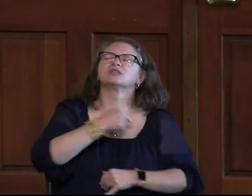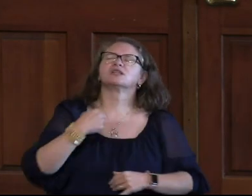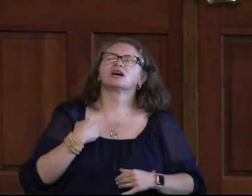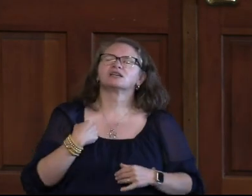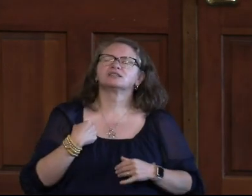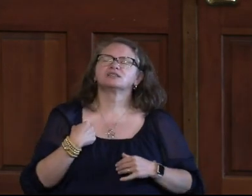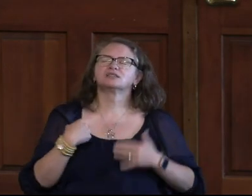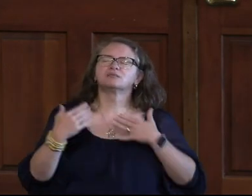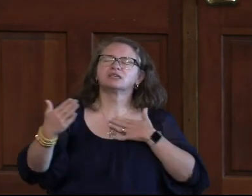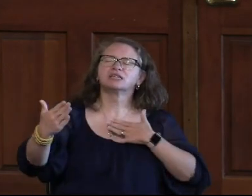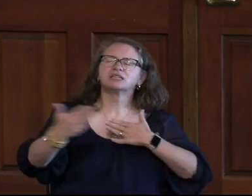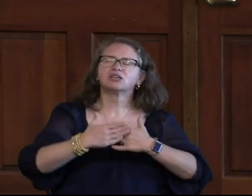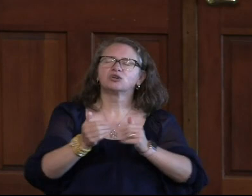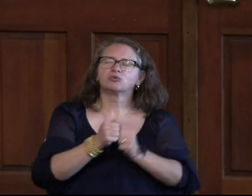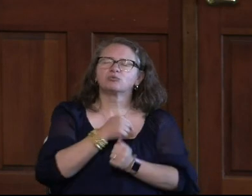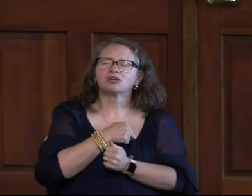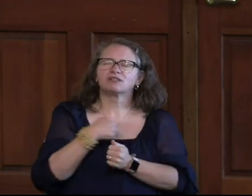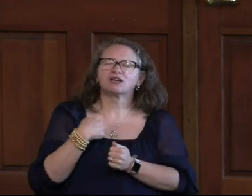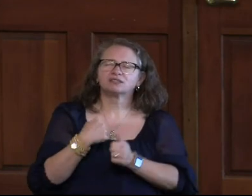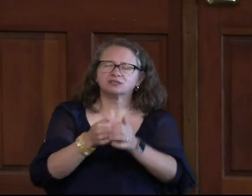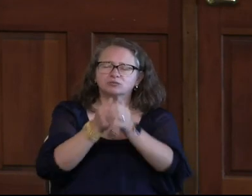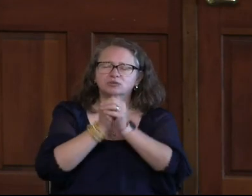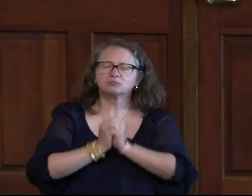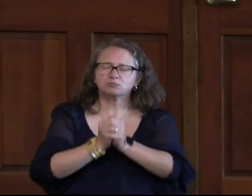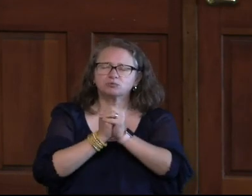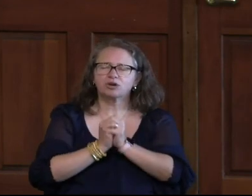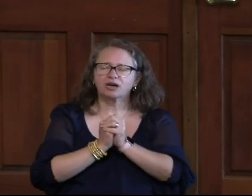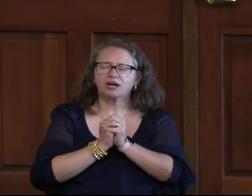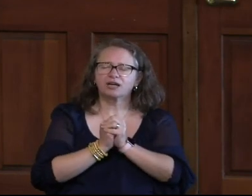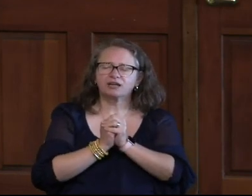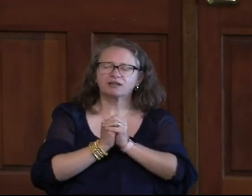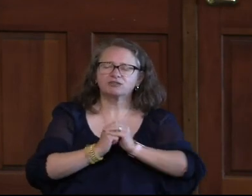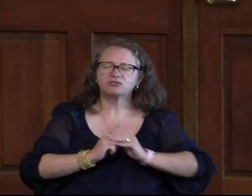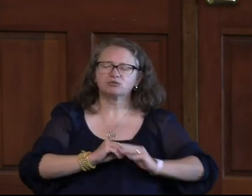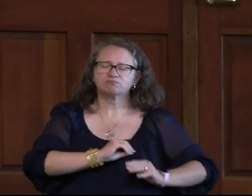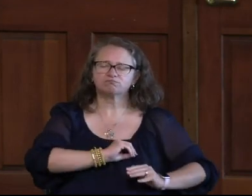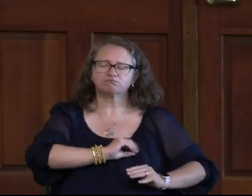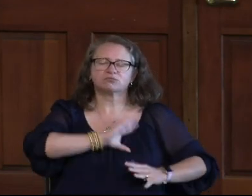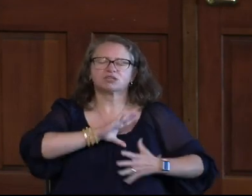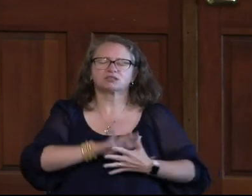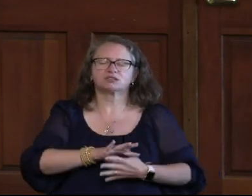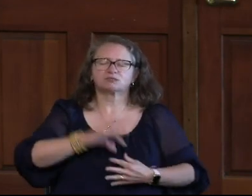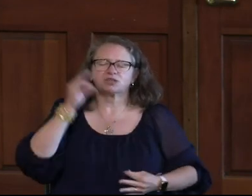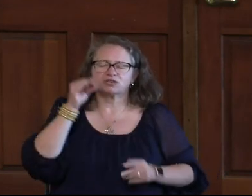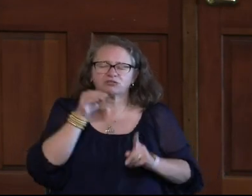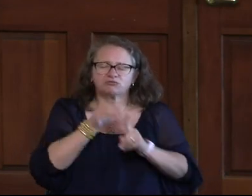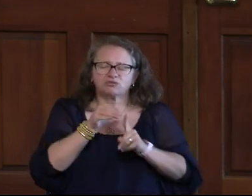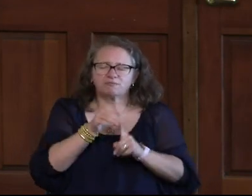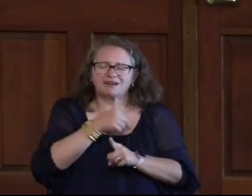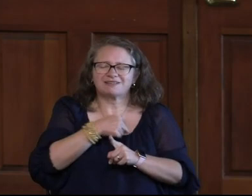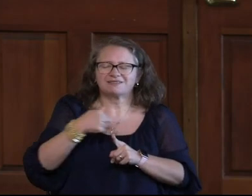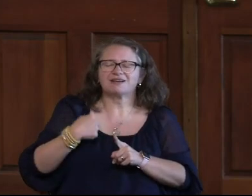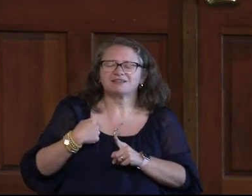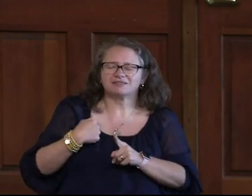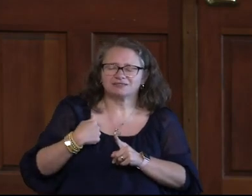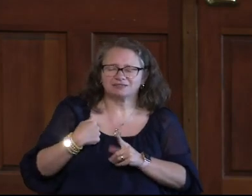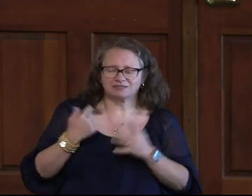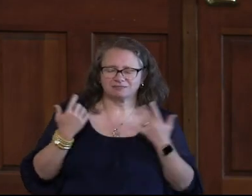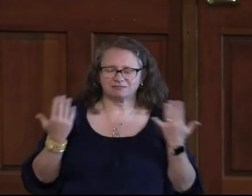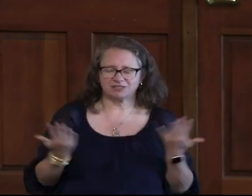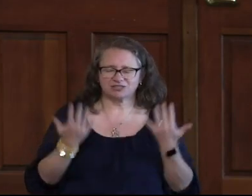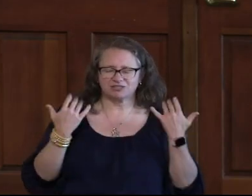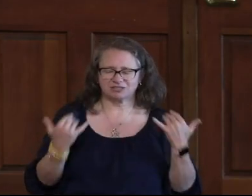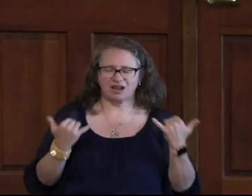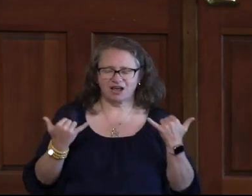and coming near to us. We just pray that you would fill us with your spirit. That you would remind us of your presence here with us.